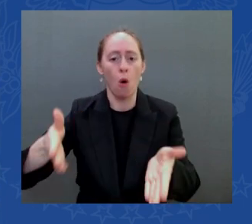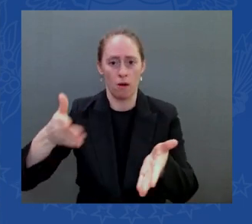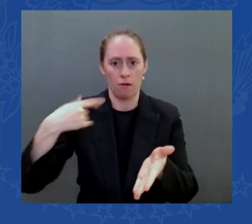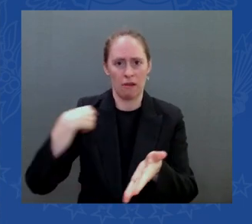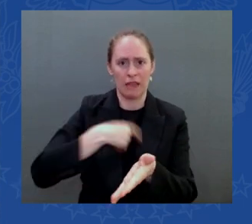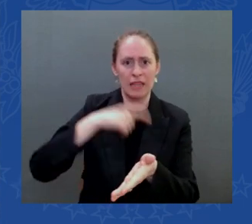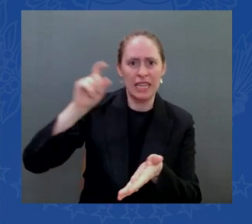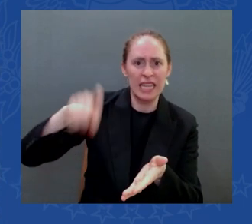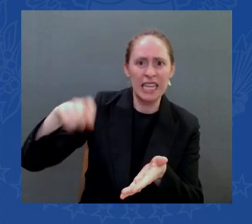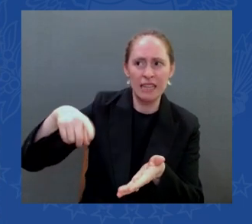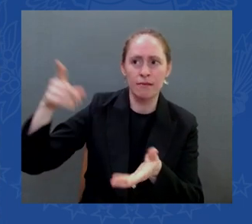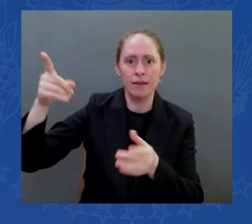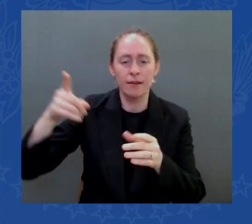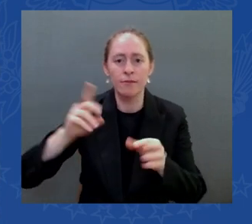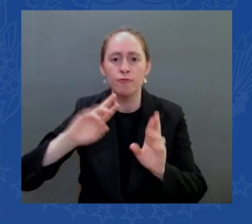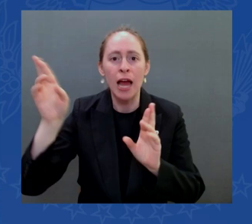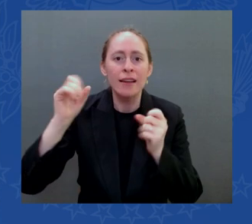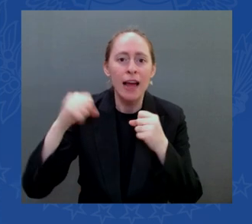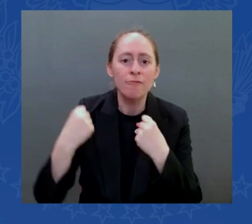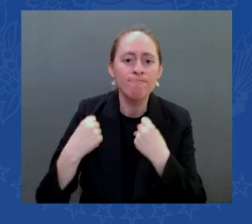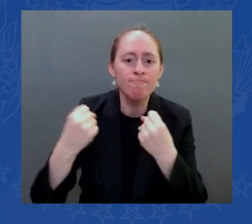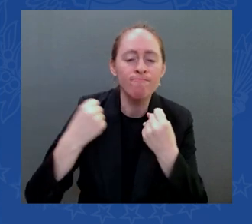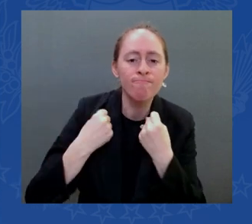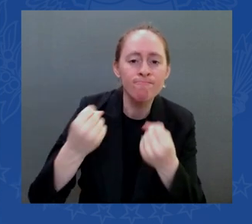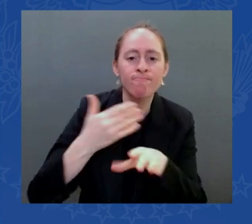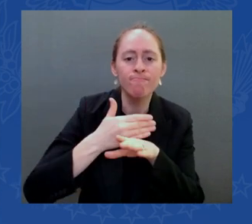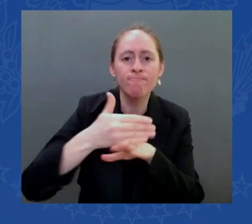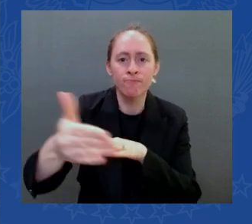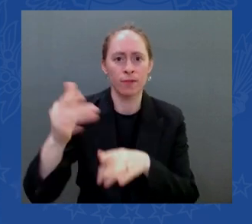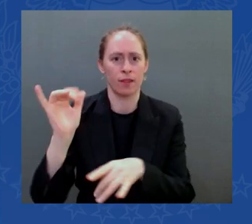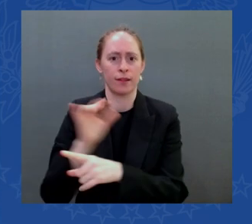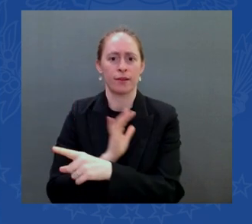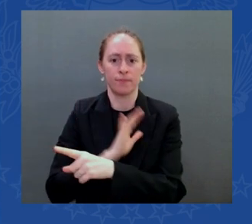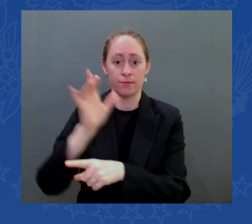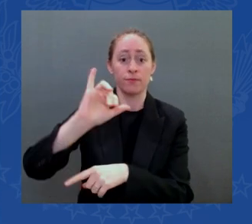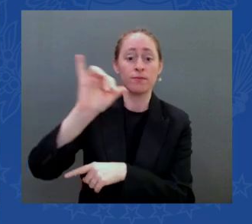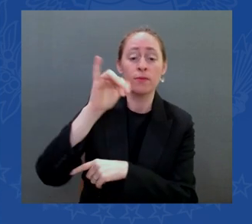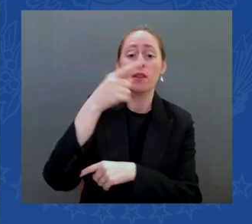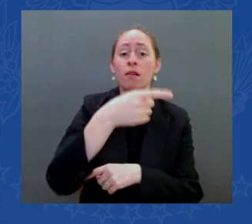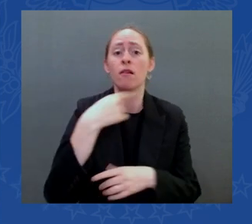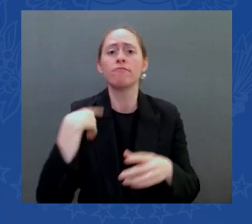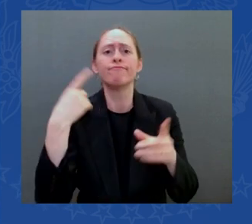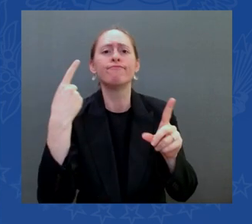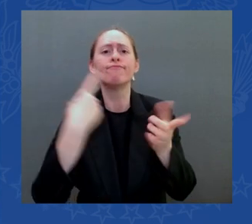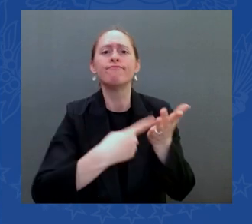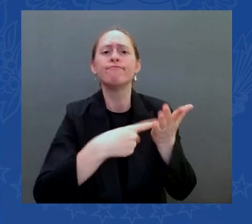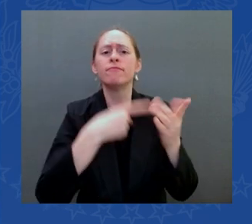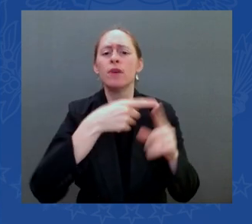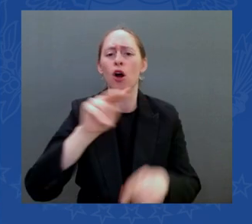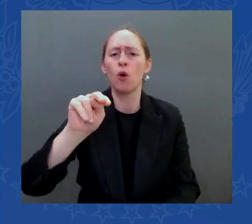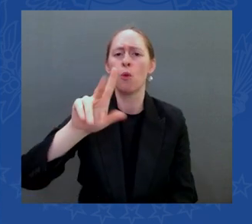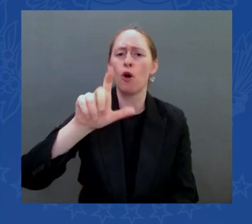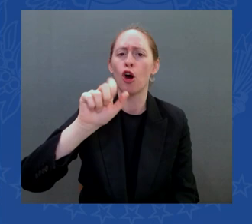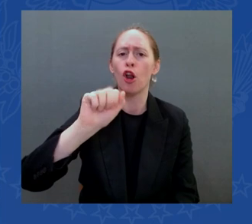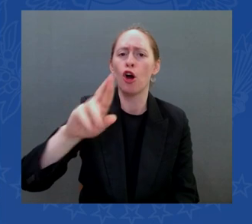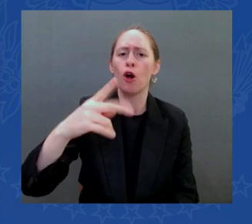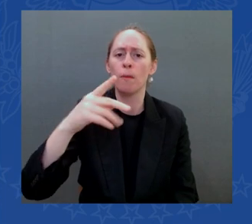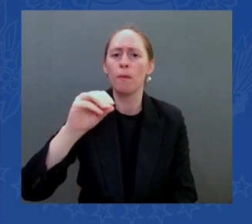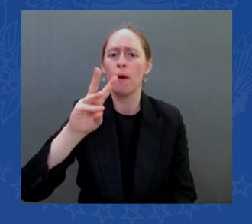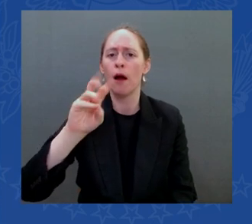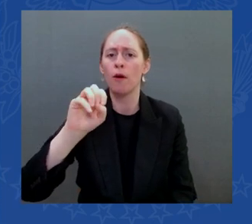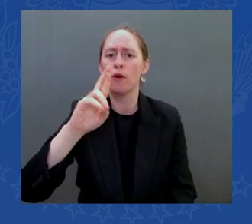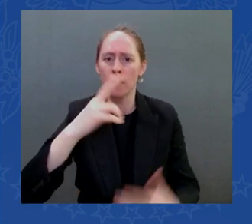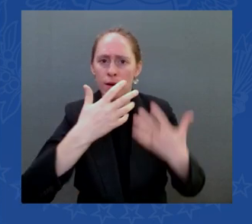manufactured by Westinghouse Electric here in New Hampshire recently this port has been an important link to more construction equipment